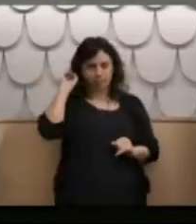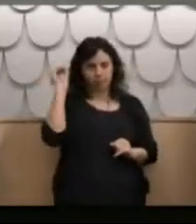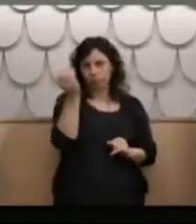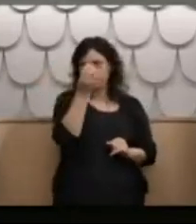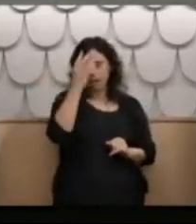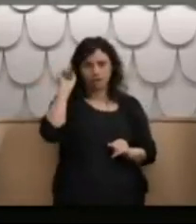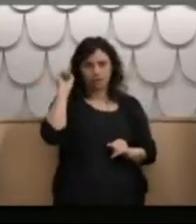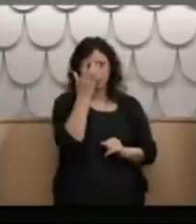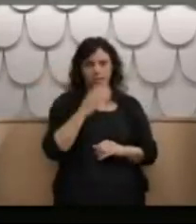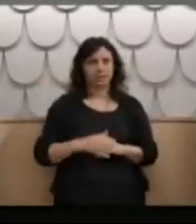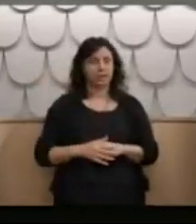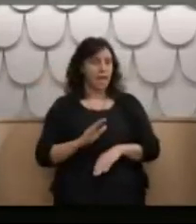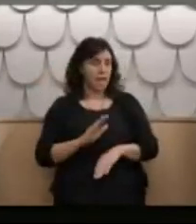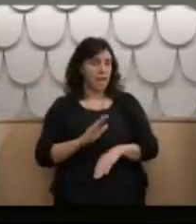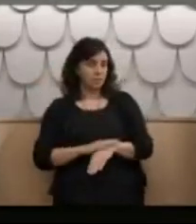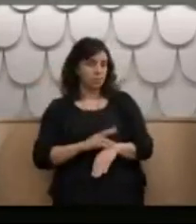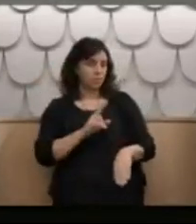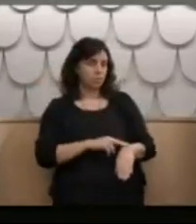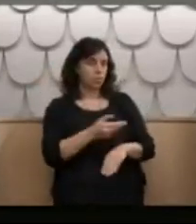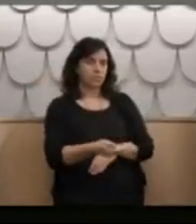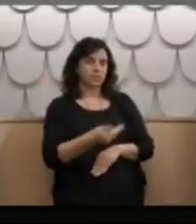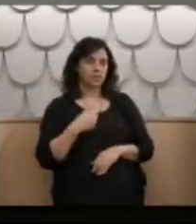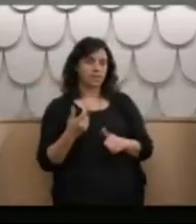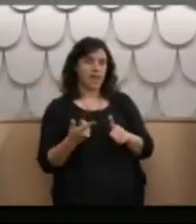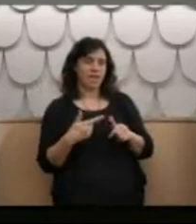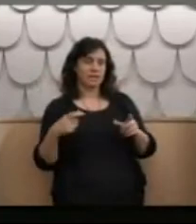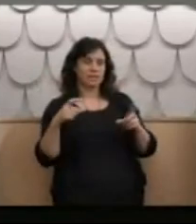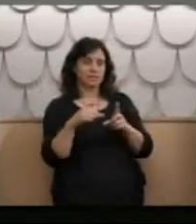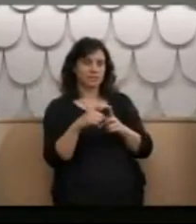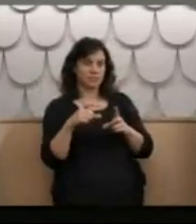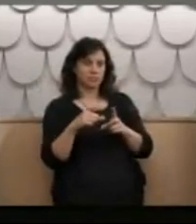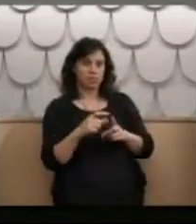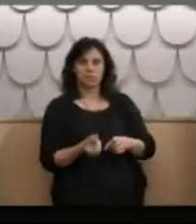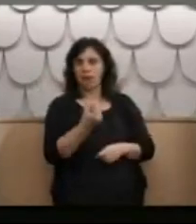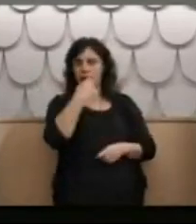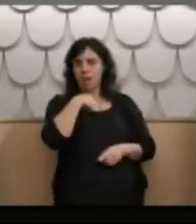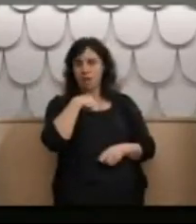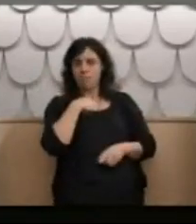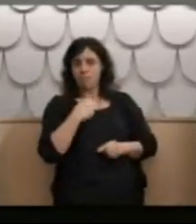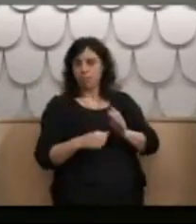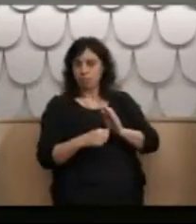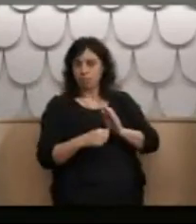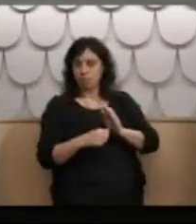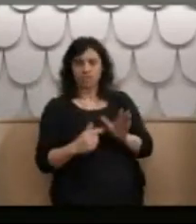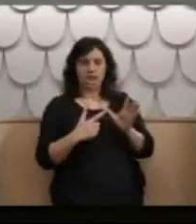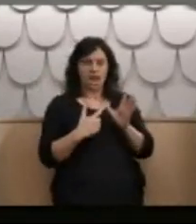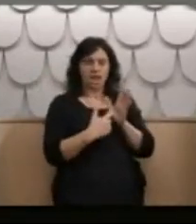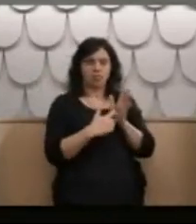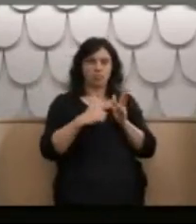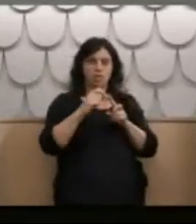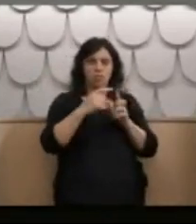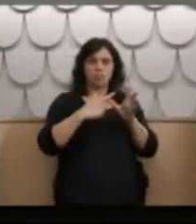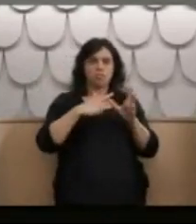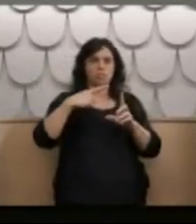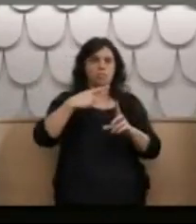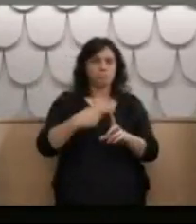My doctor at the time gave me an antidepressant Arapax 20 – sorry, Arapax. And his attitude was that shit happens